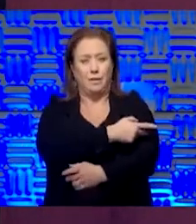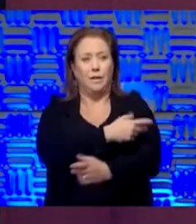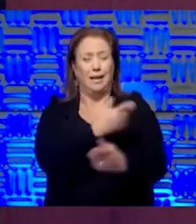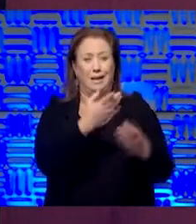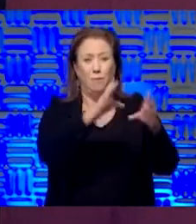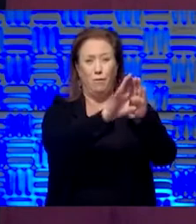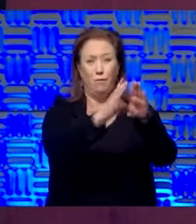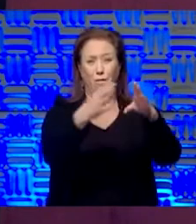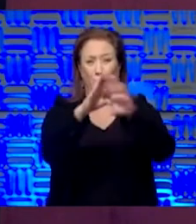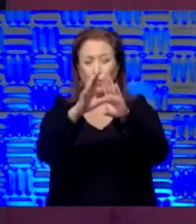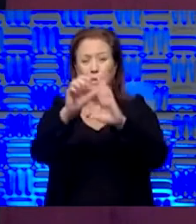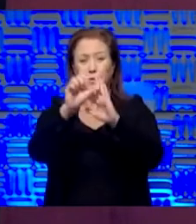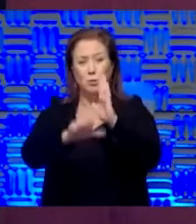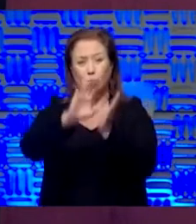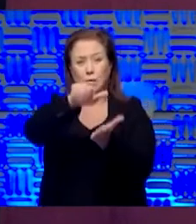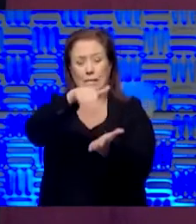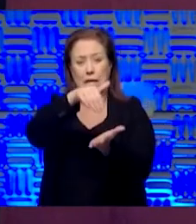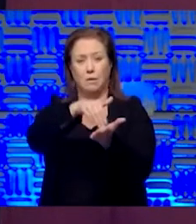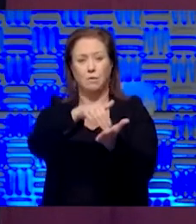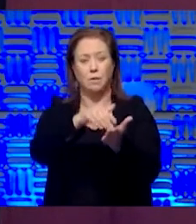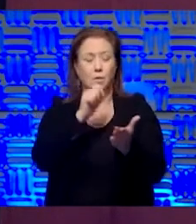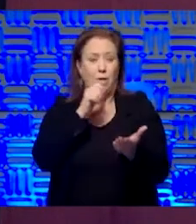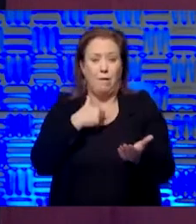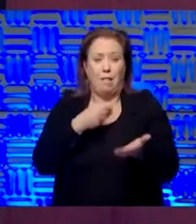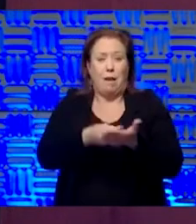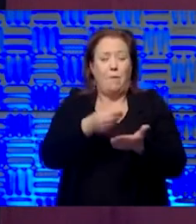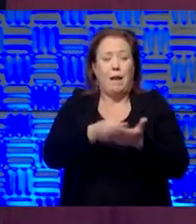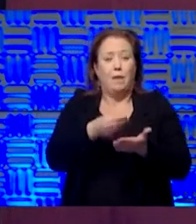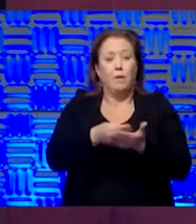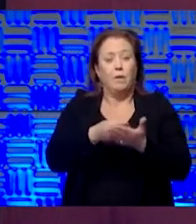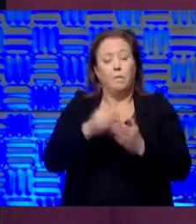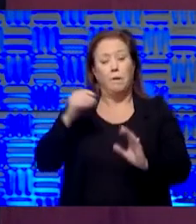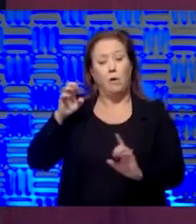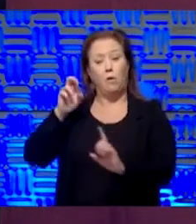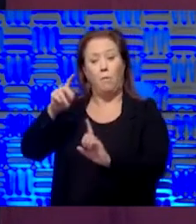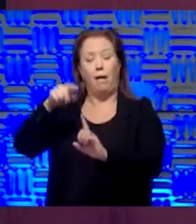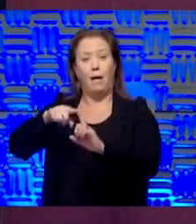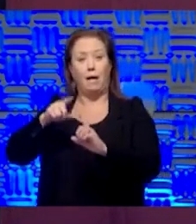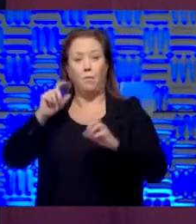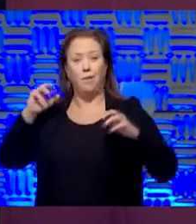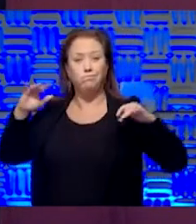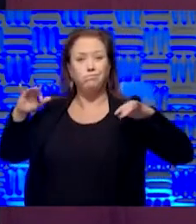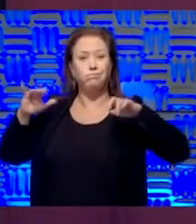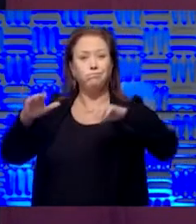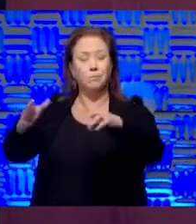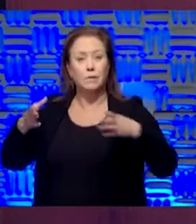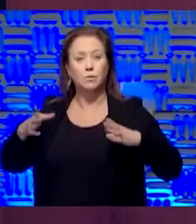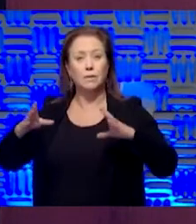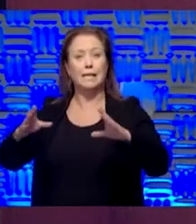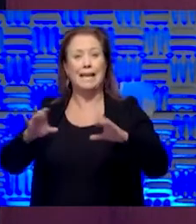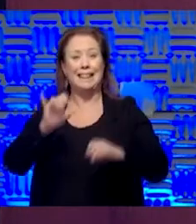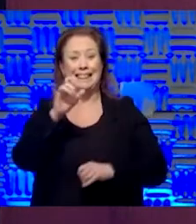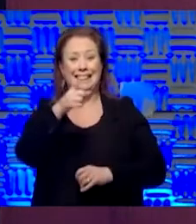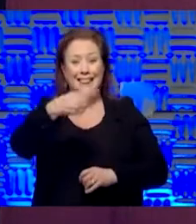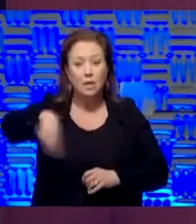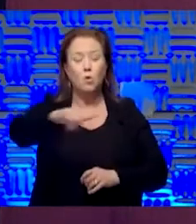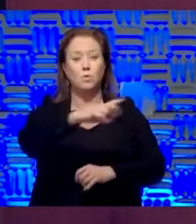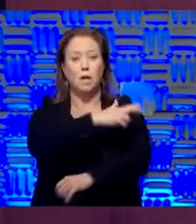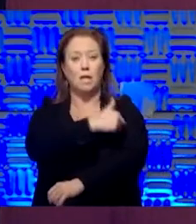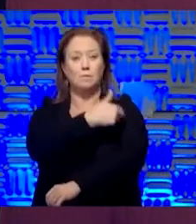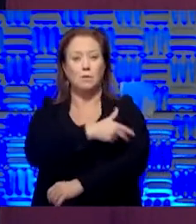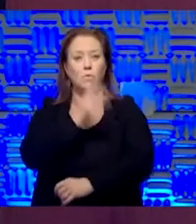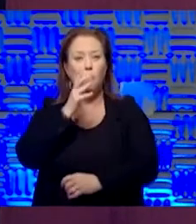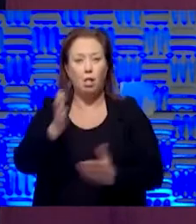So we don't have a lot of revenue. Now, if we suddenly say, let's go out and go back to take to the streets, then what happens is these same hospitals will get overwhelmed.